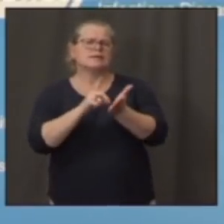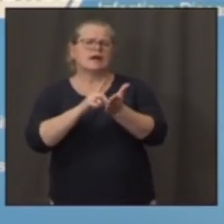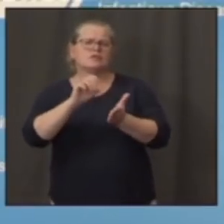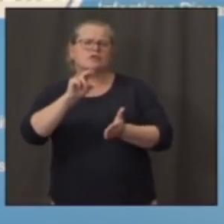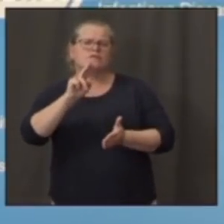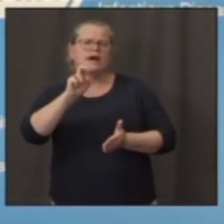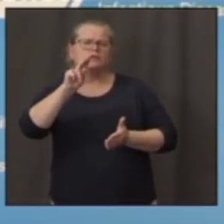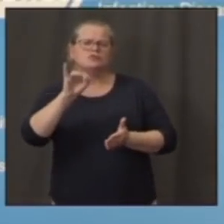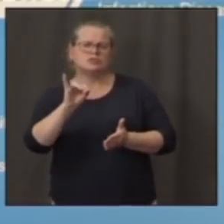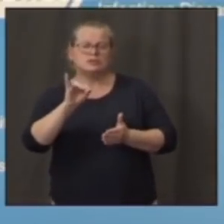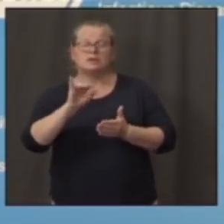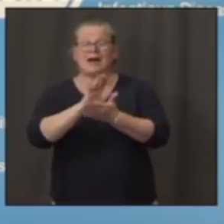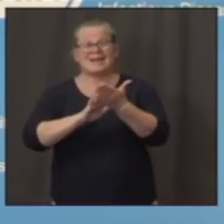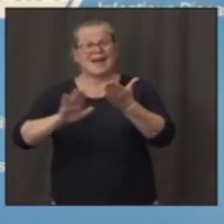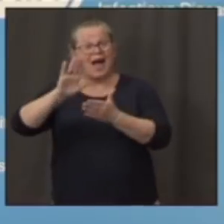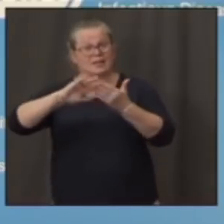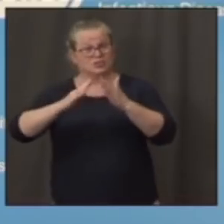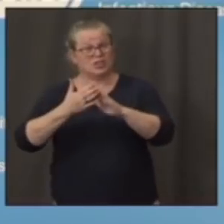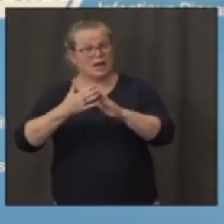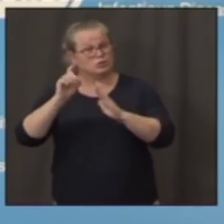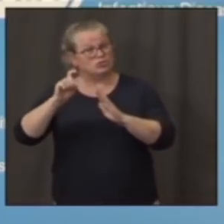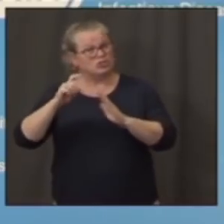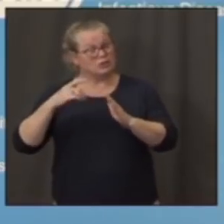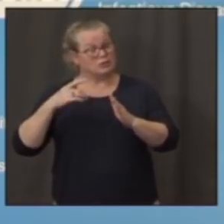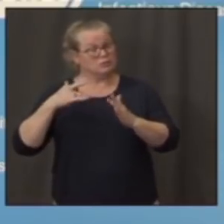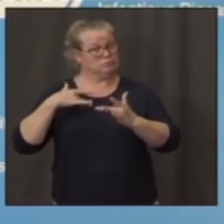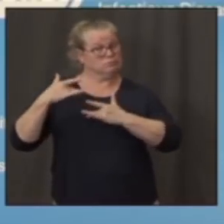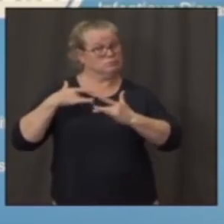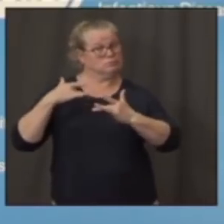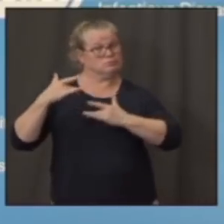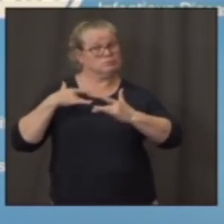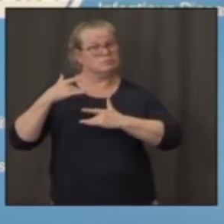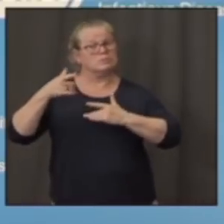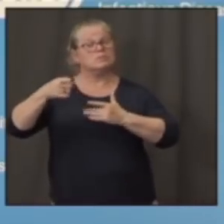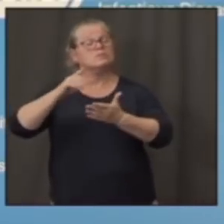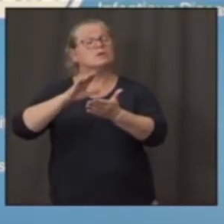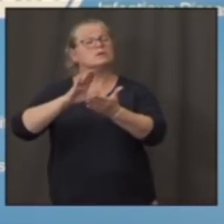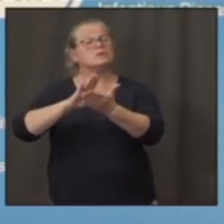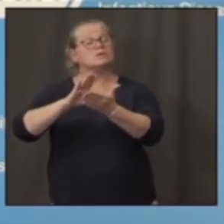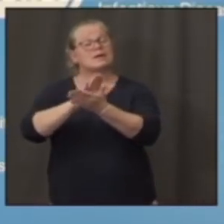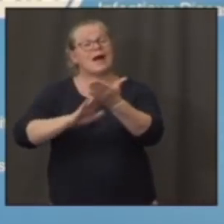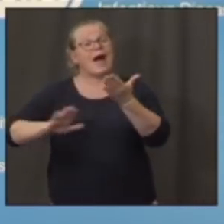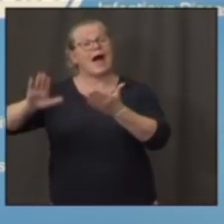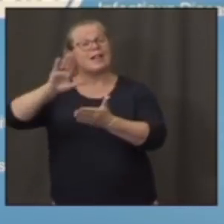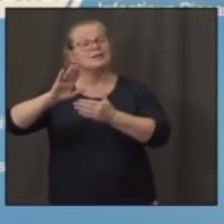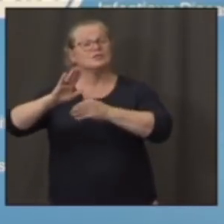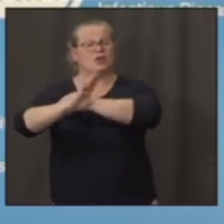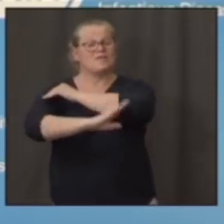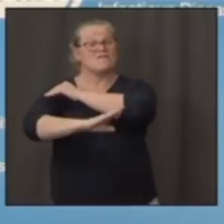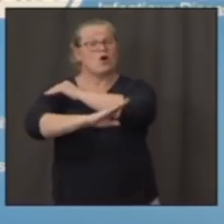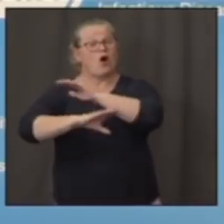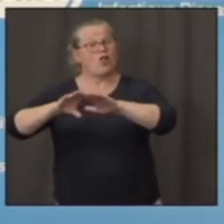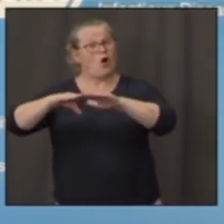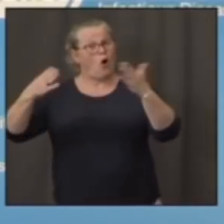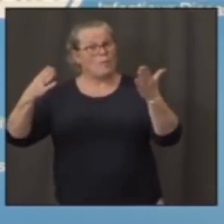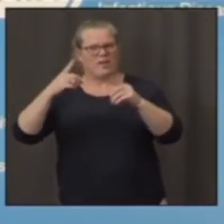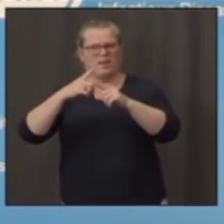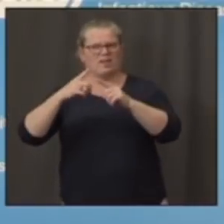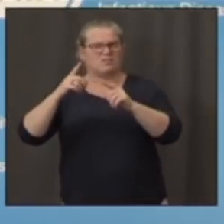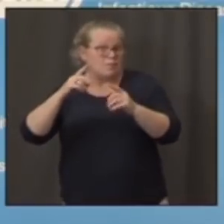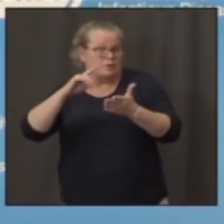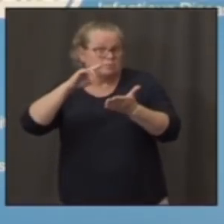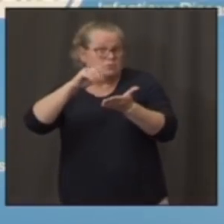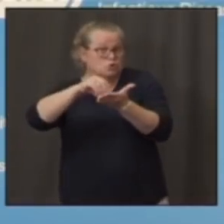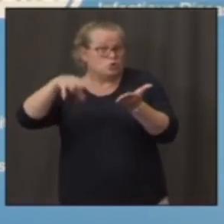to come back to college in the fall from all over the country, potentially? Should the residents of those towns or the officials in those